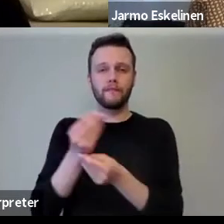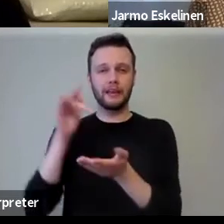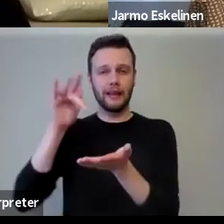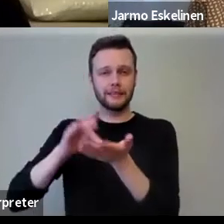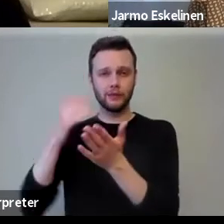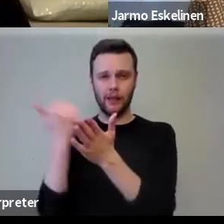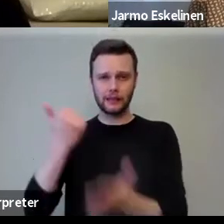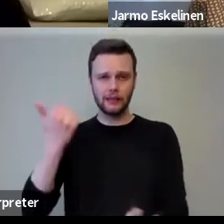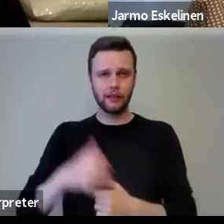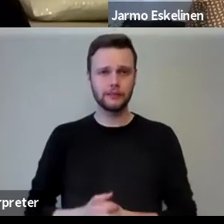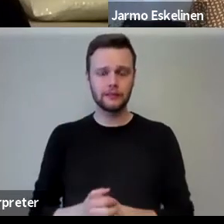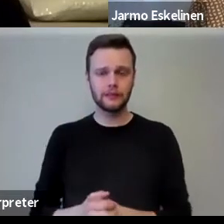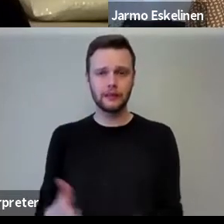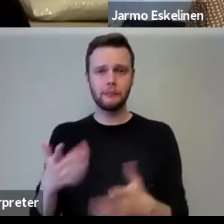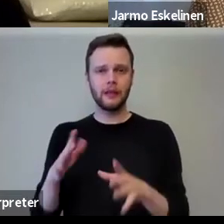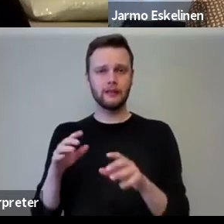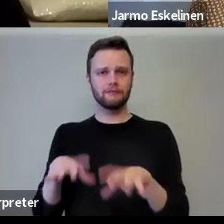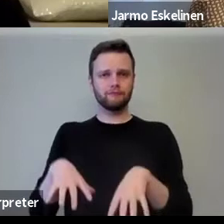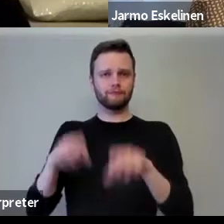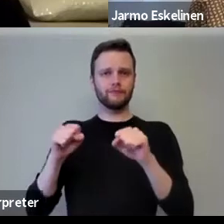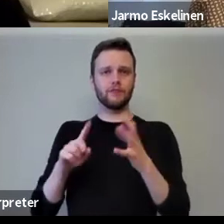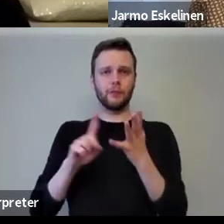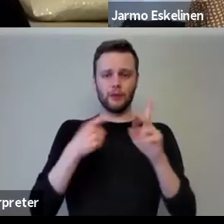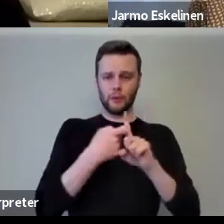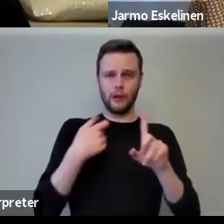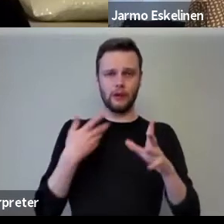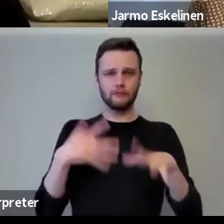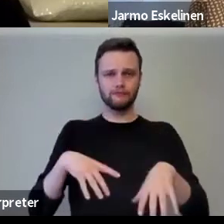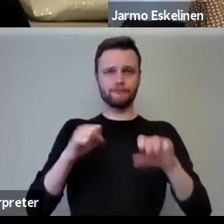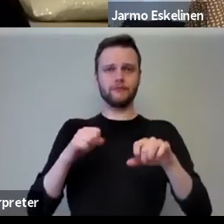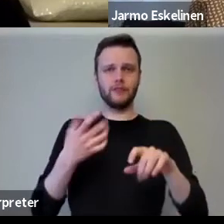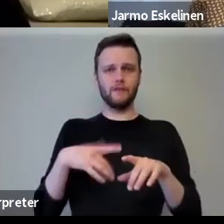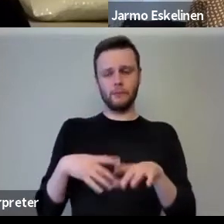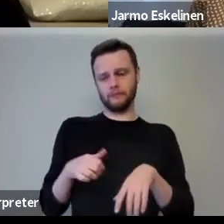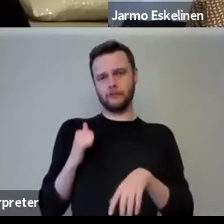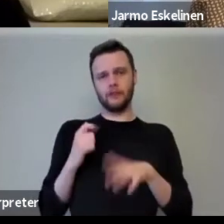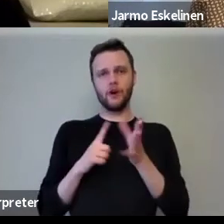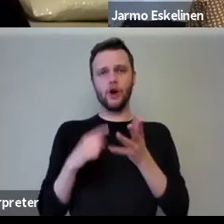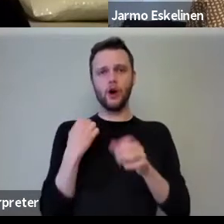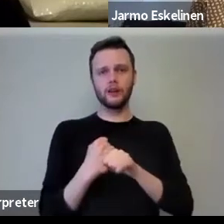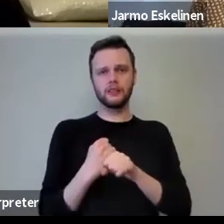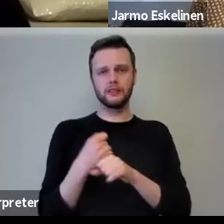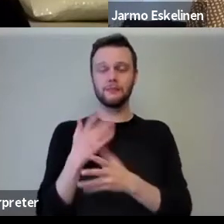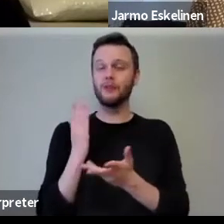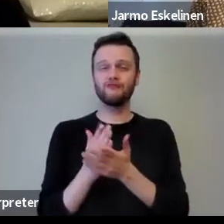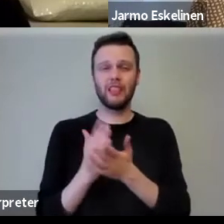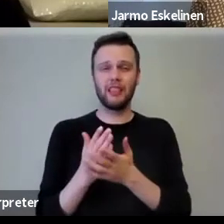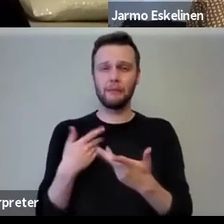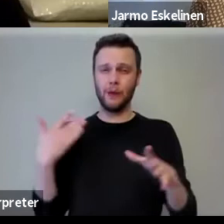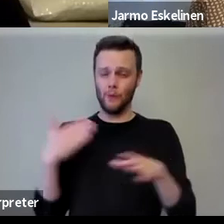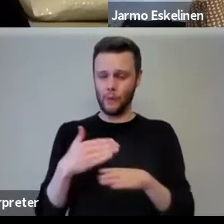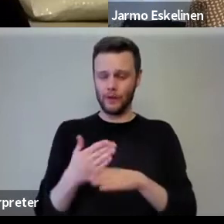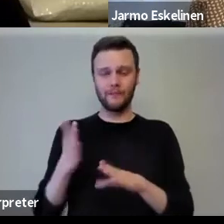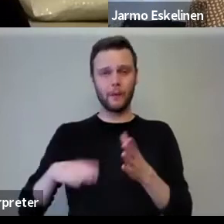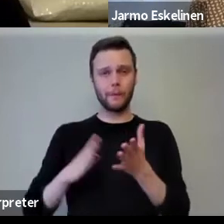has, has, has a green light from the UKRI from the, uh, beginning of August. But, but in reality, the team has been working since May